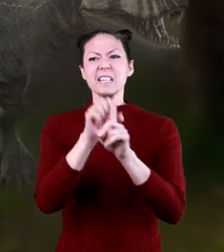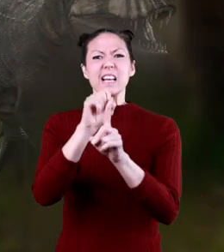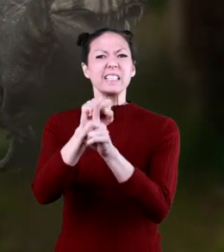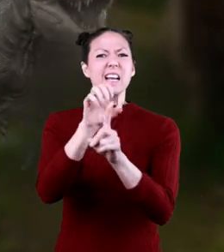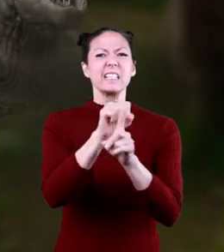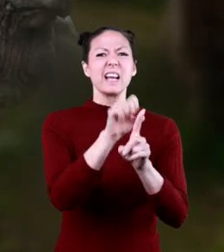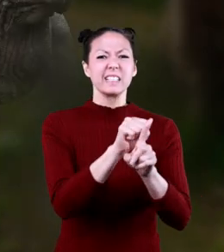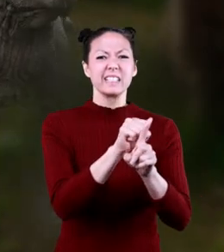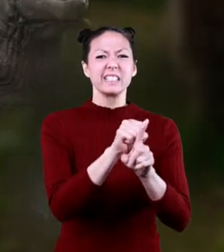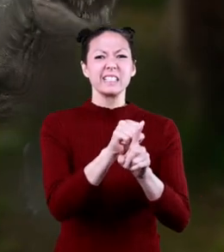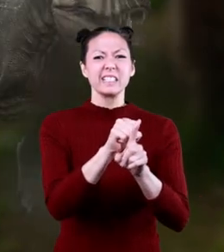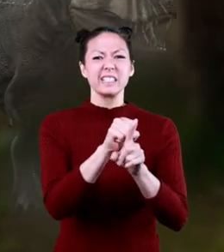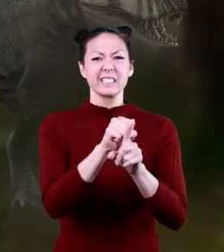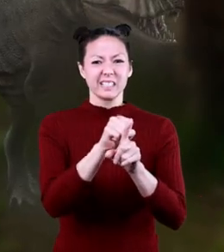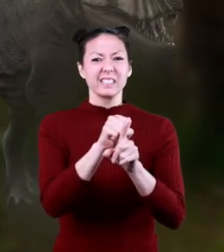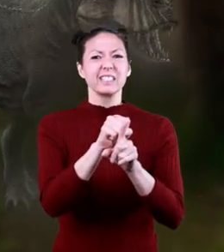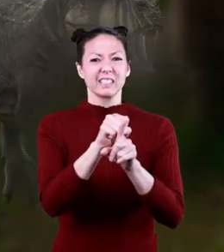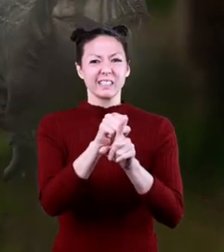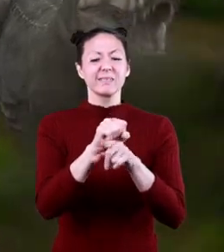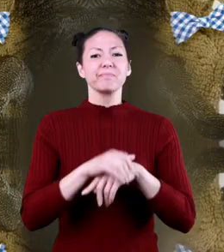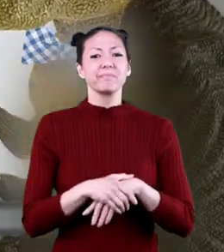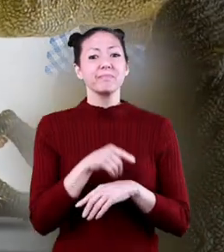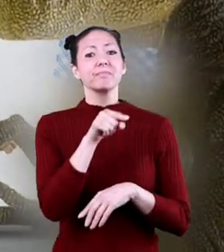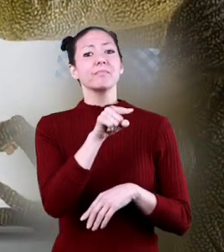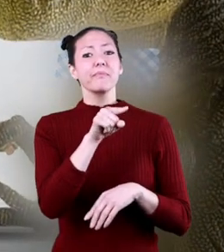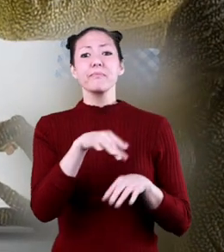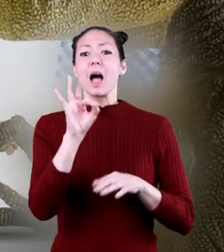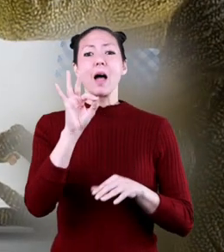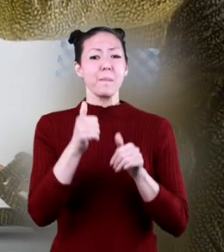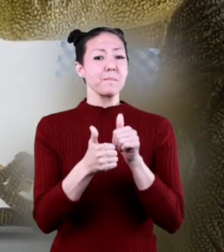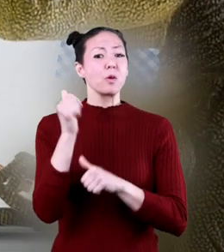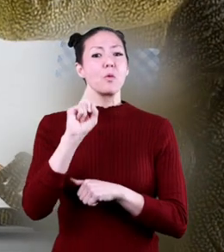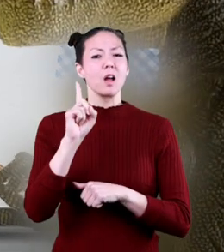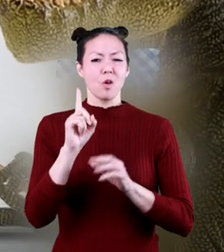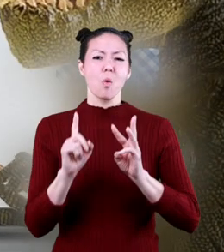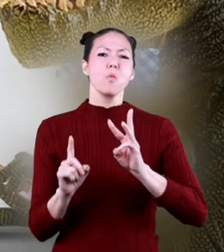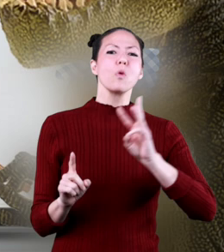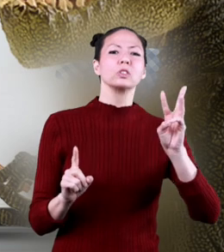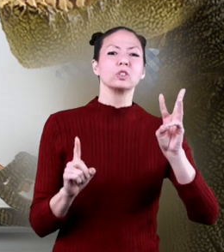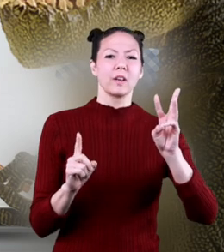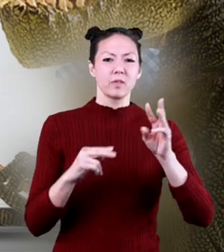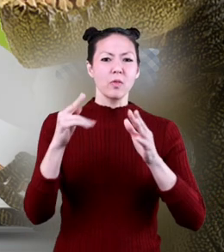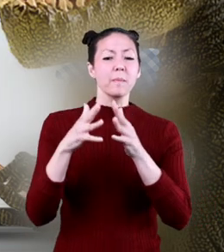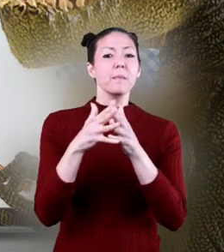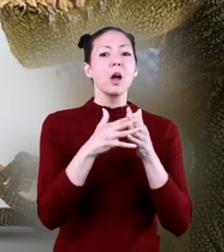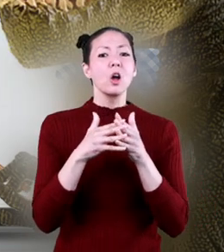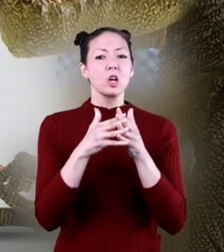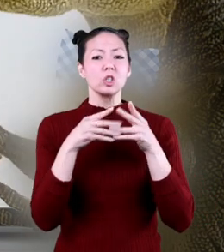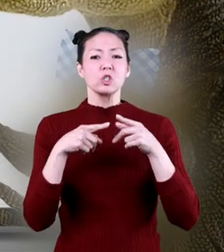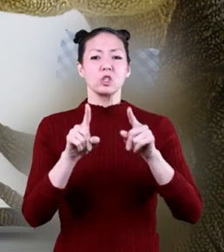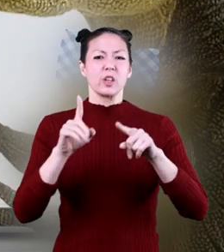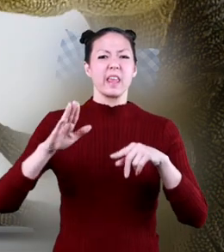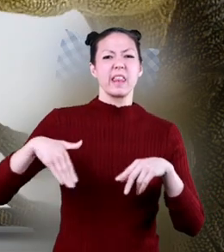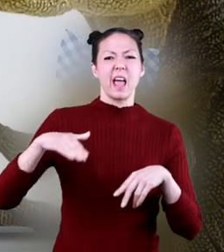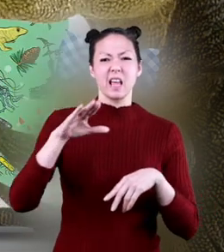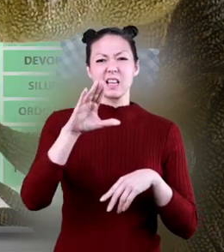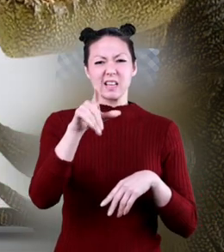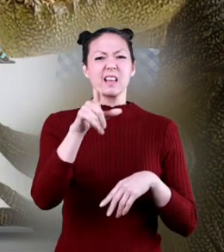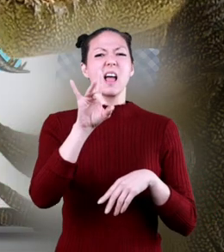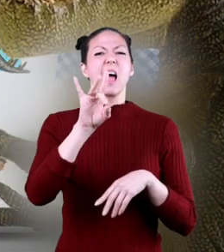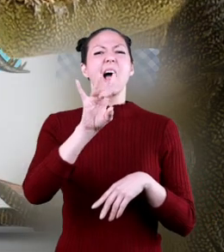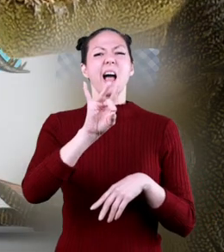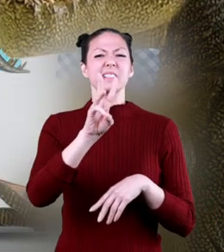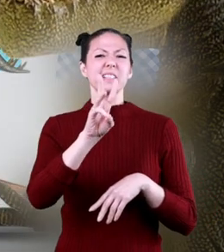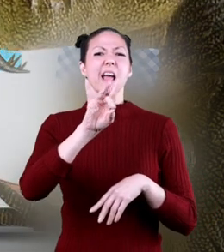with no animal predators of its own. Found mostly in Western North America during the late Cretaceous period,